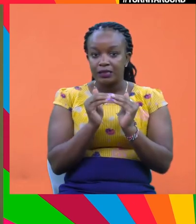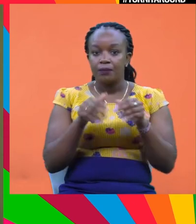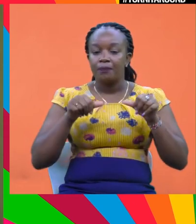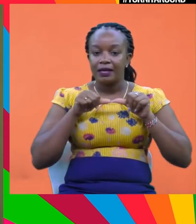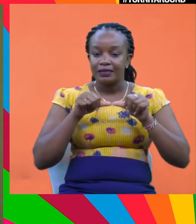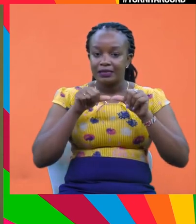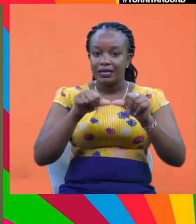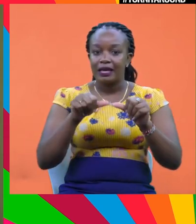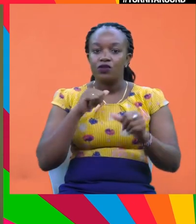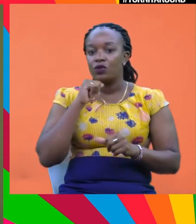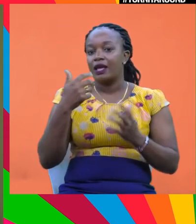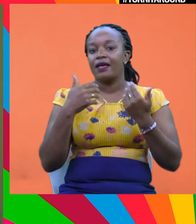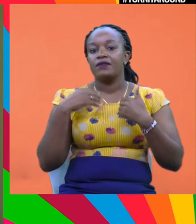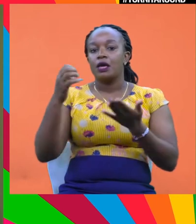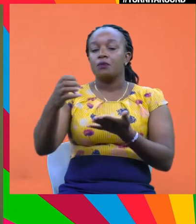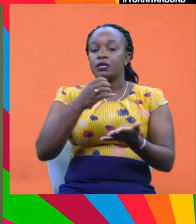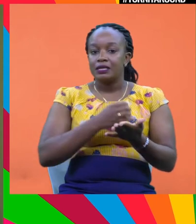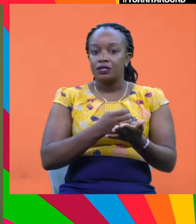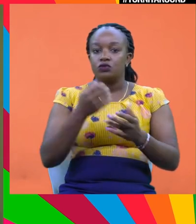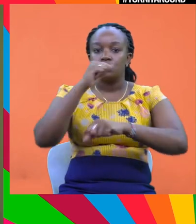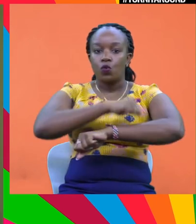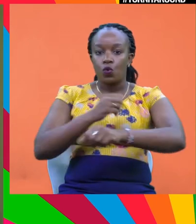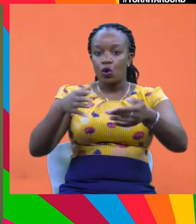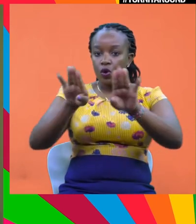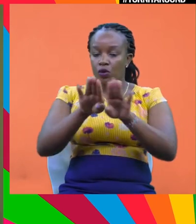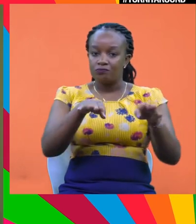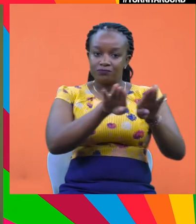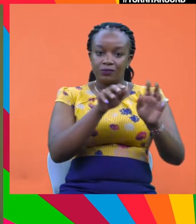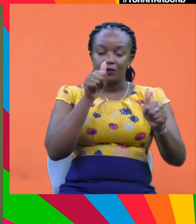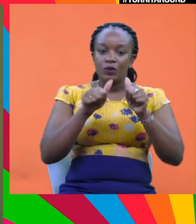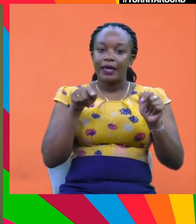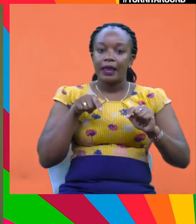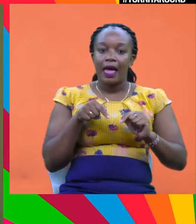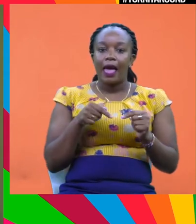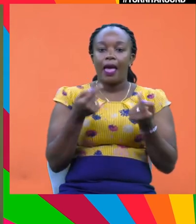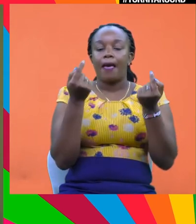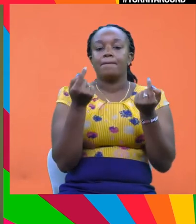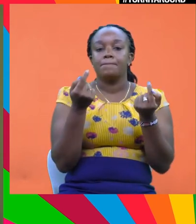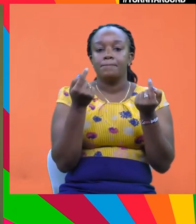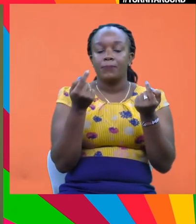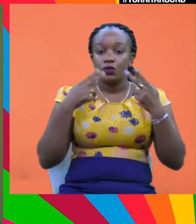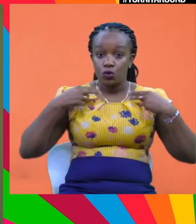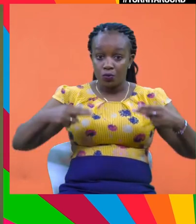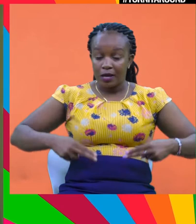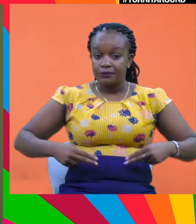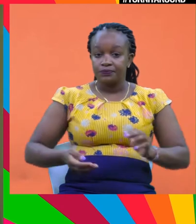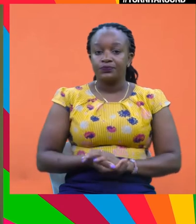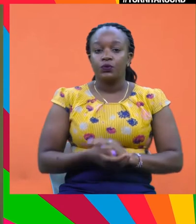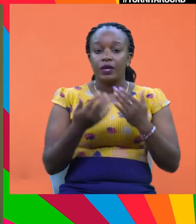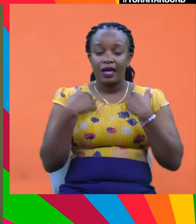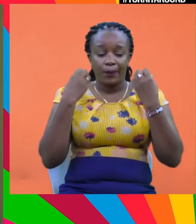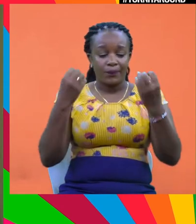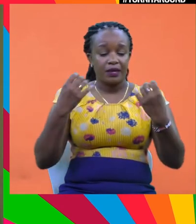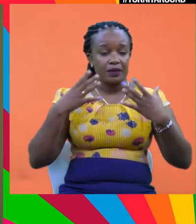persistent underemployment, and school closures are likely to harm human capital. We haven't seen many